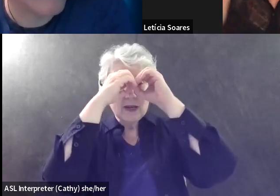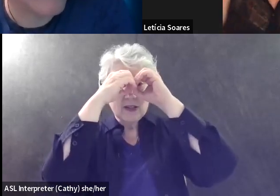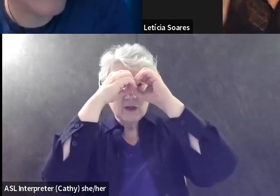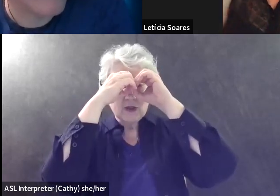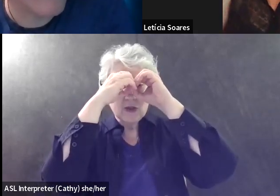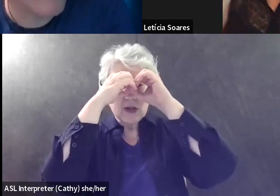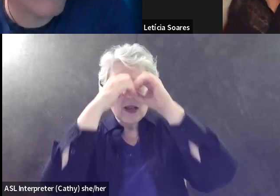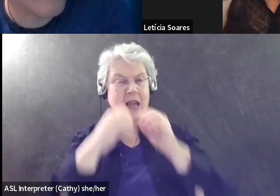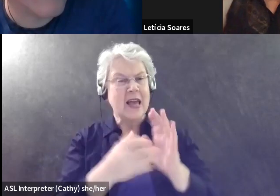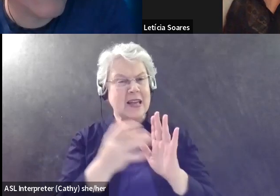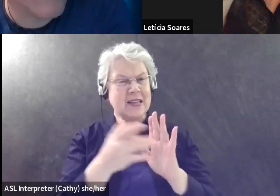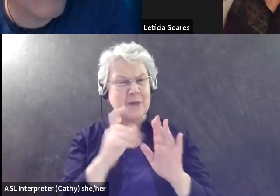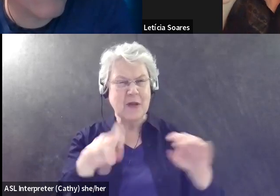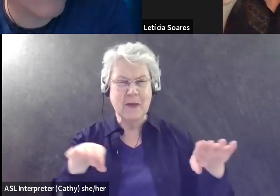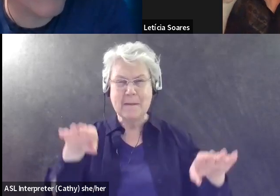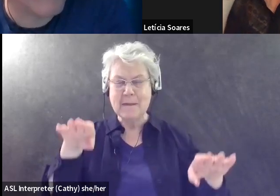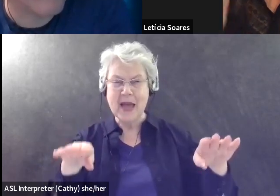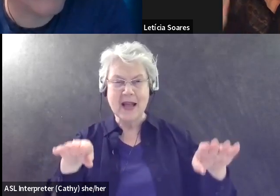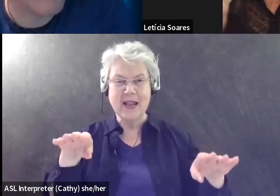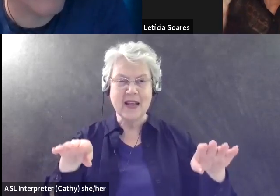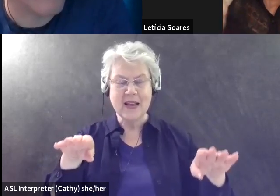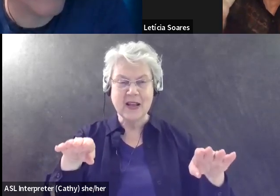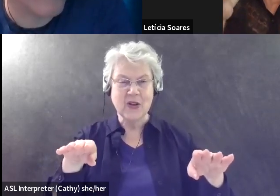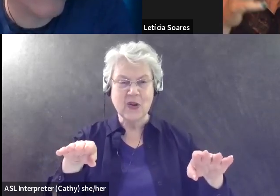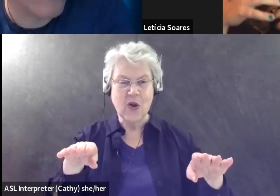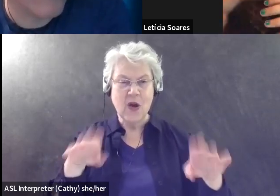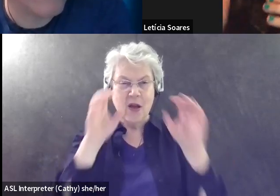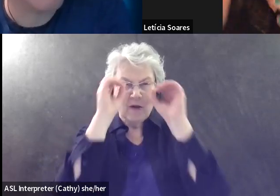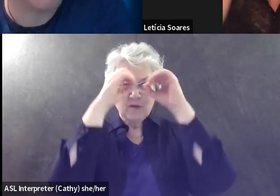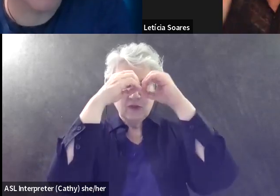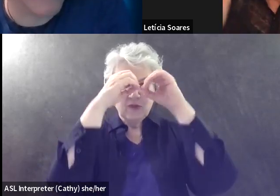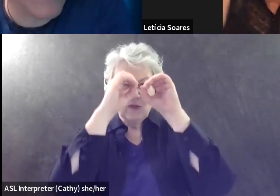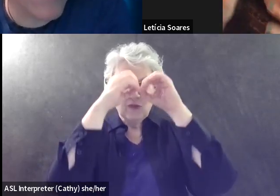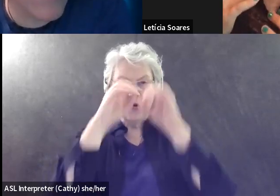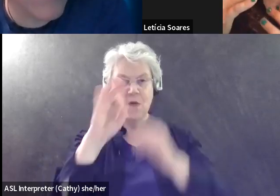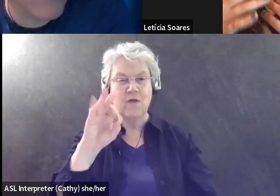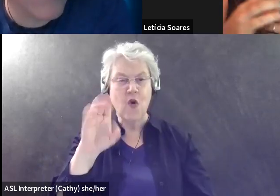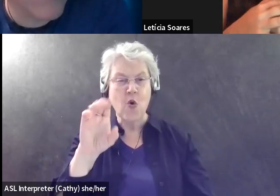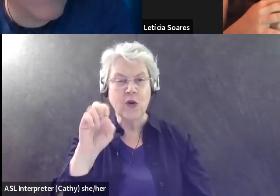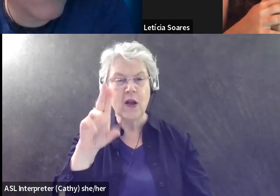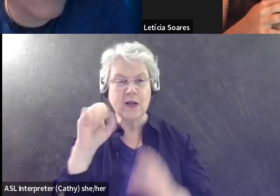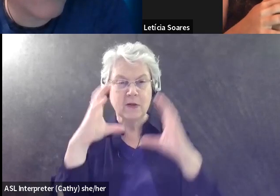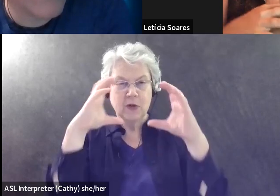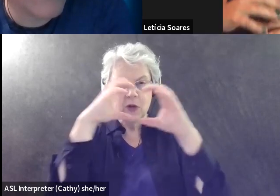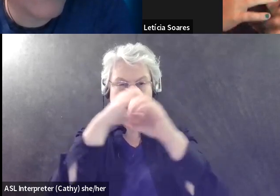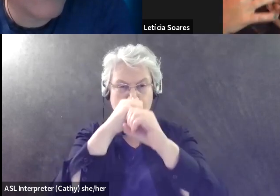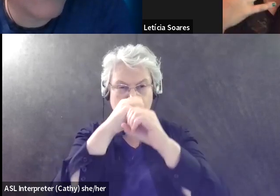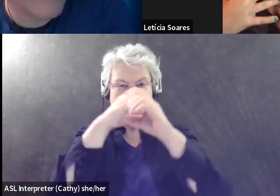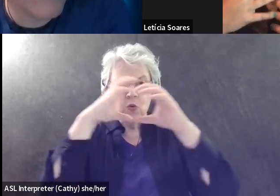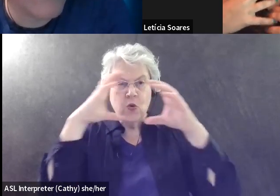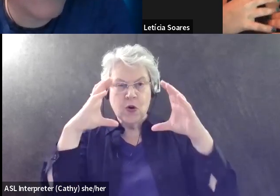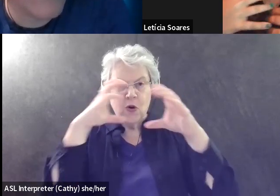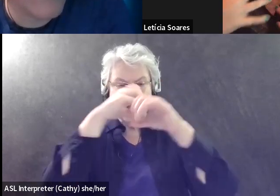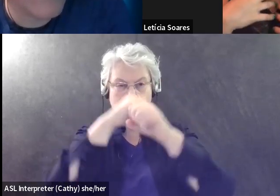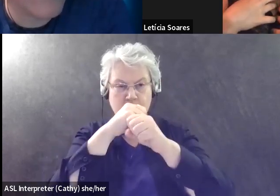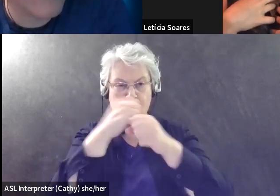just balance that you have to, you know, focus and you have to adjust depth. And sometimes